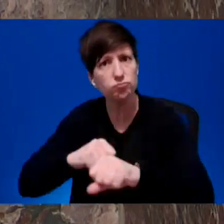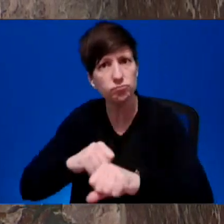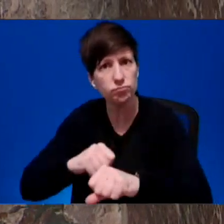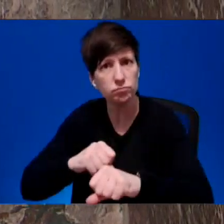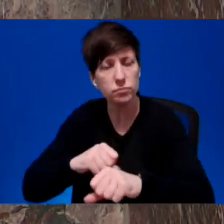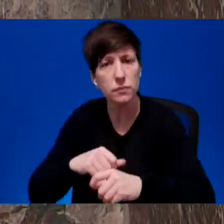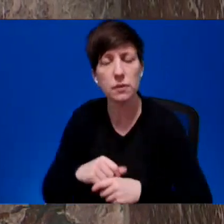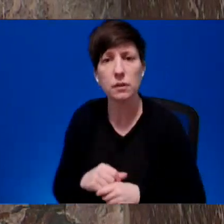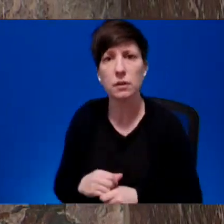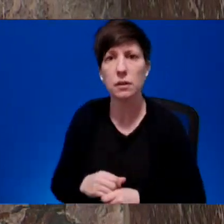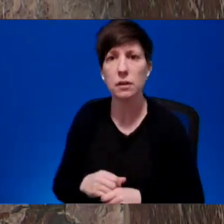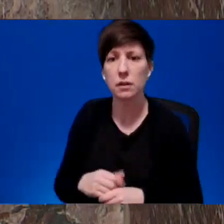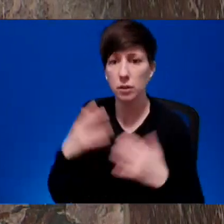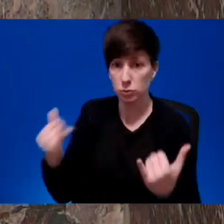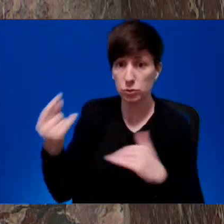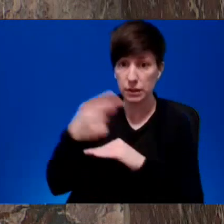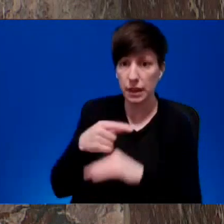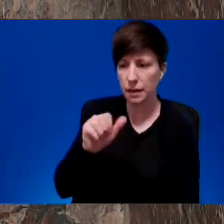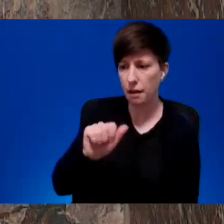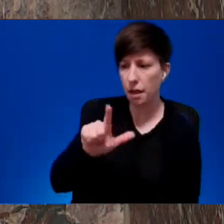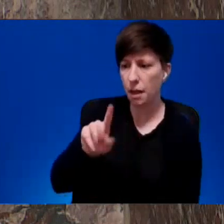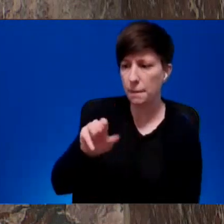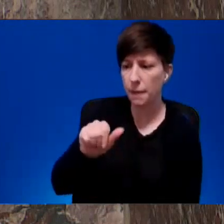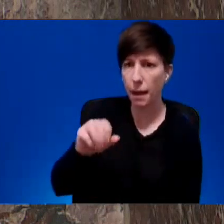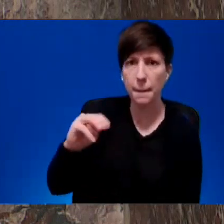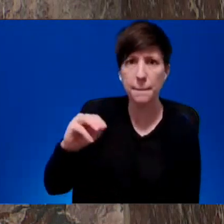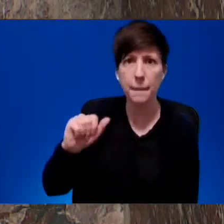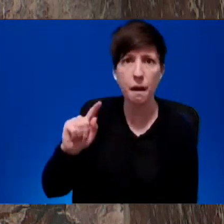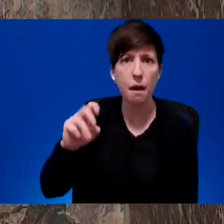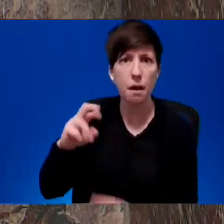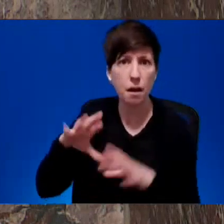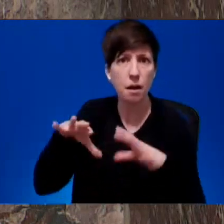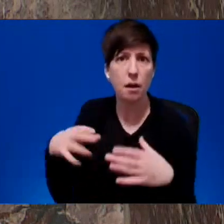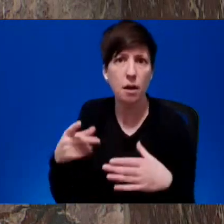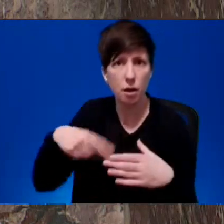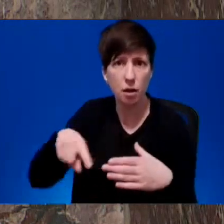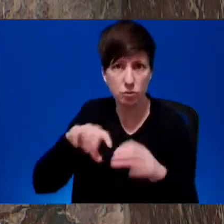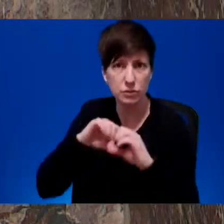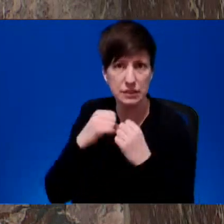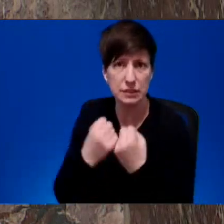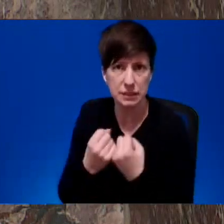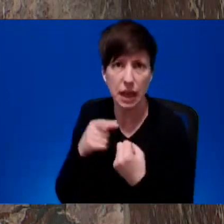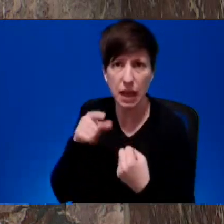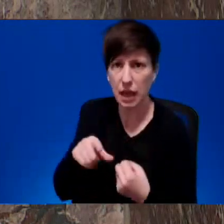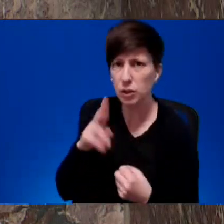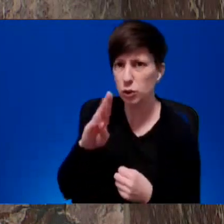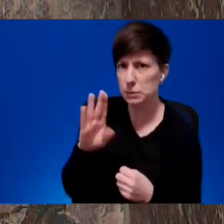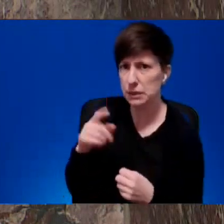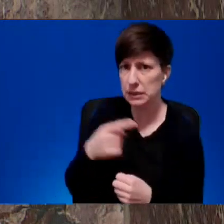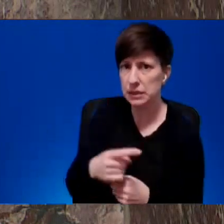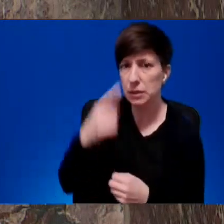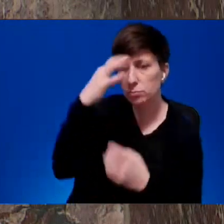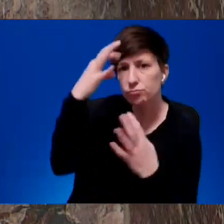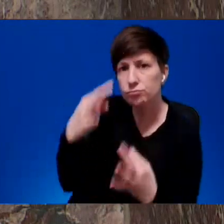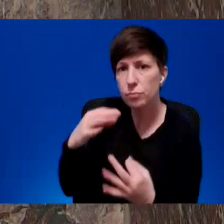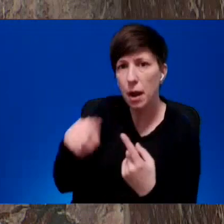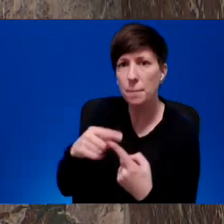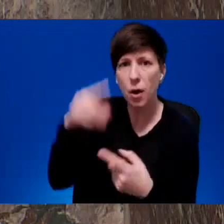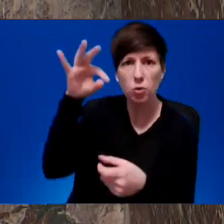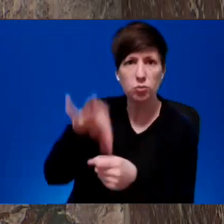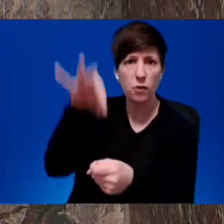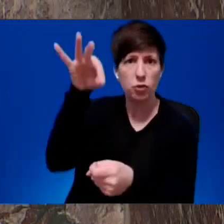the Alma Mater Society at UBC will make a decision on an inflammatory referendum that will have significant negative effects